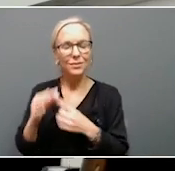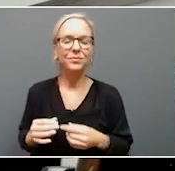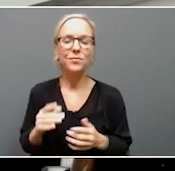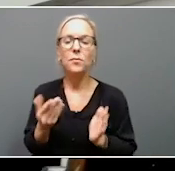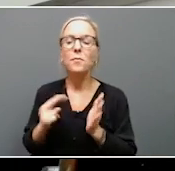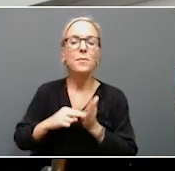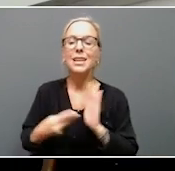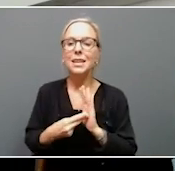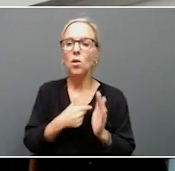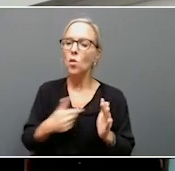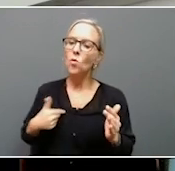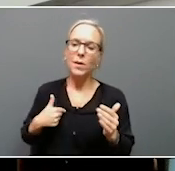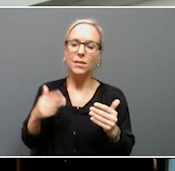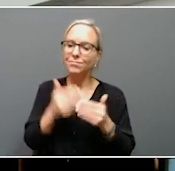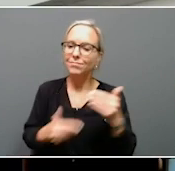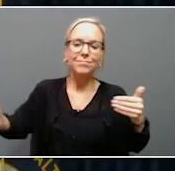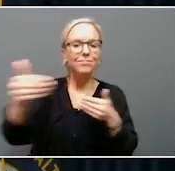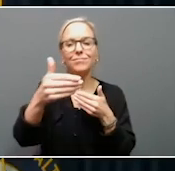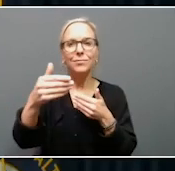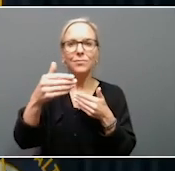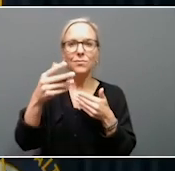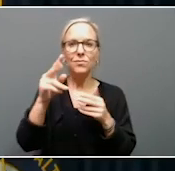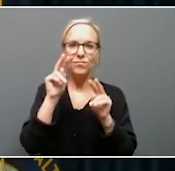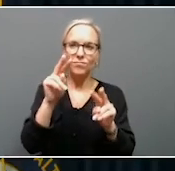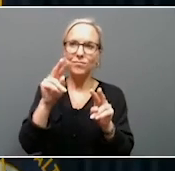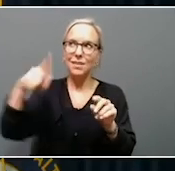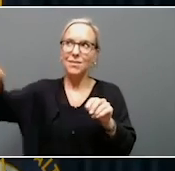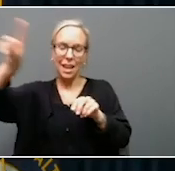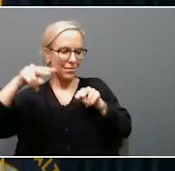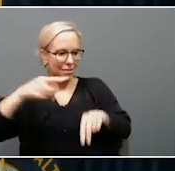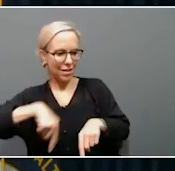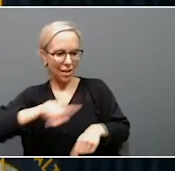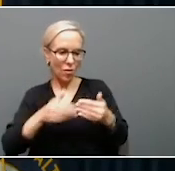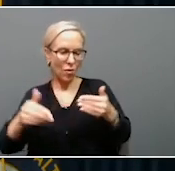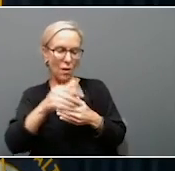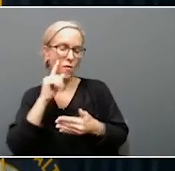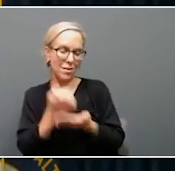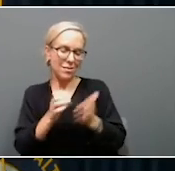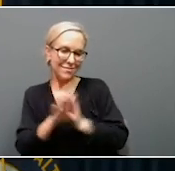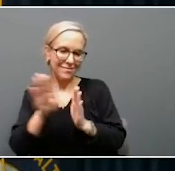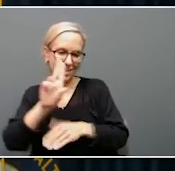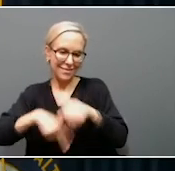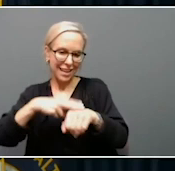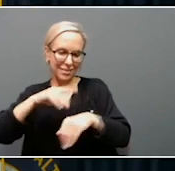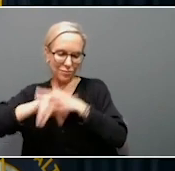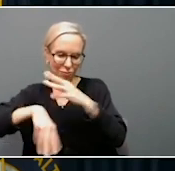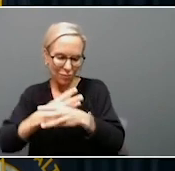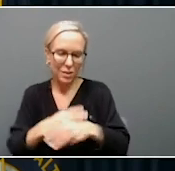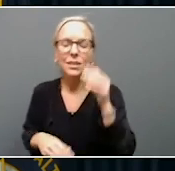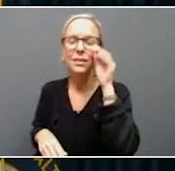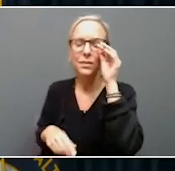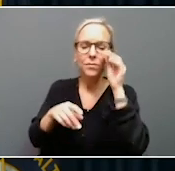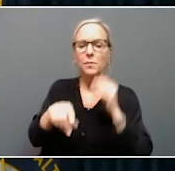on the forefront of economic development nationally. It also named AESC, that's the Envision Project in